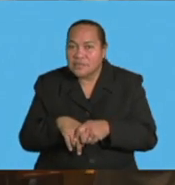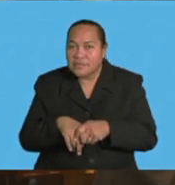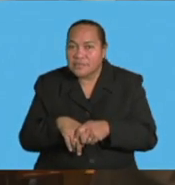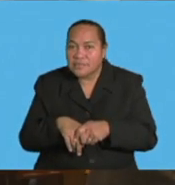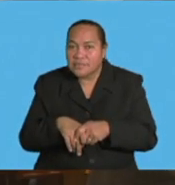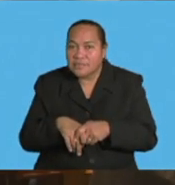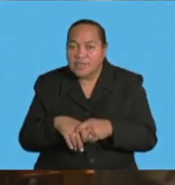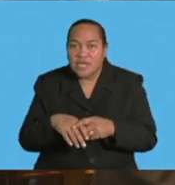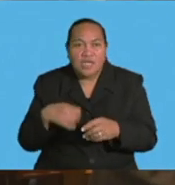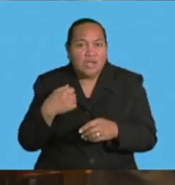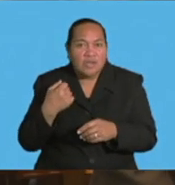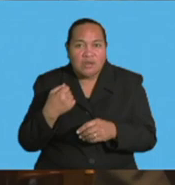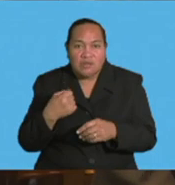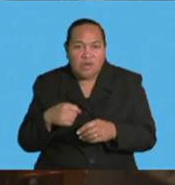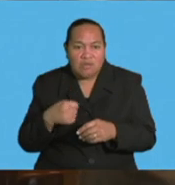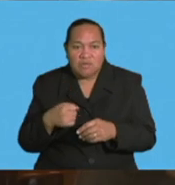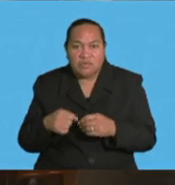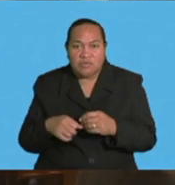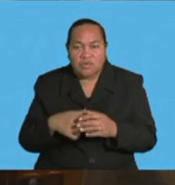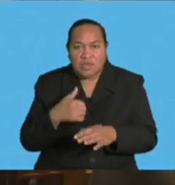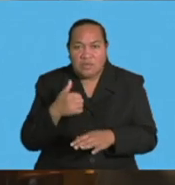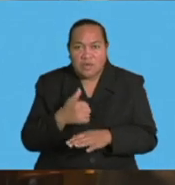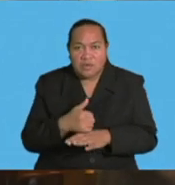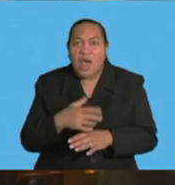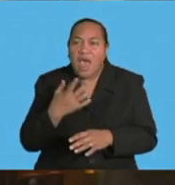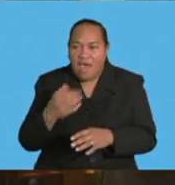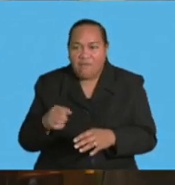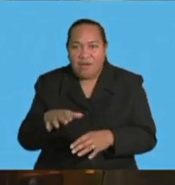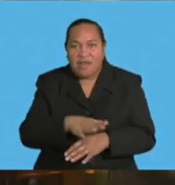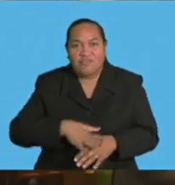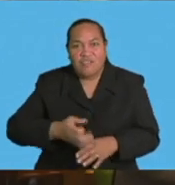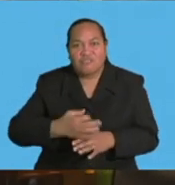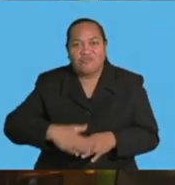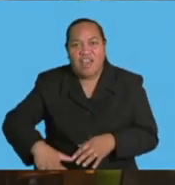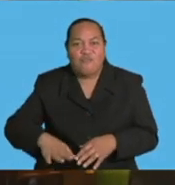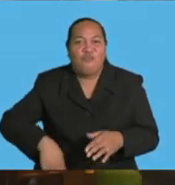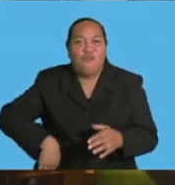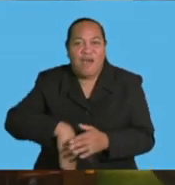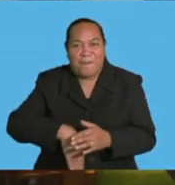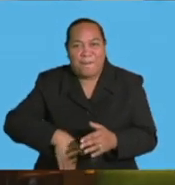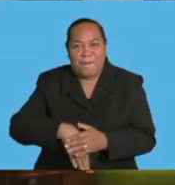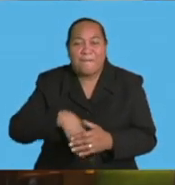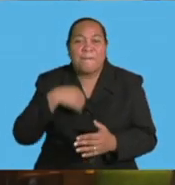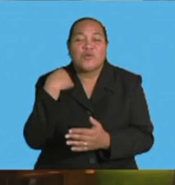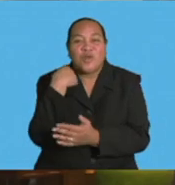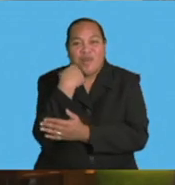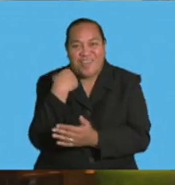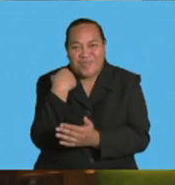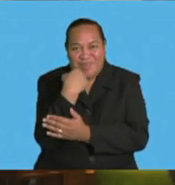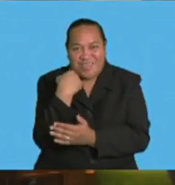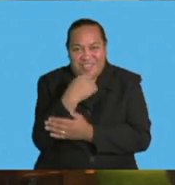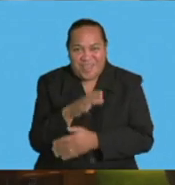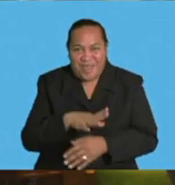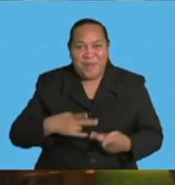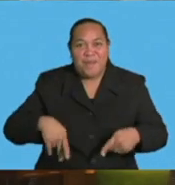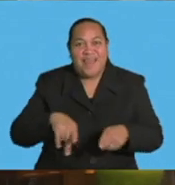no establishment camp as such cannot go without a rugby oval. And at the center of this will be the rugby oval, which will be used